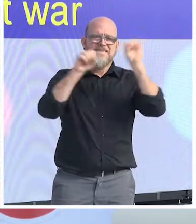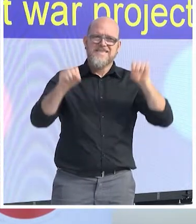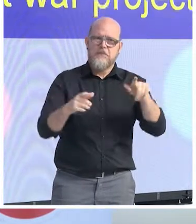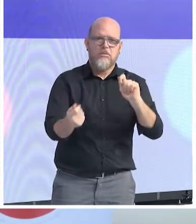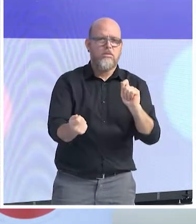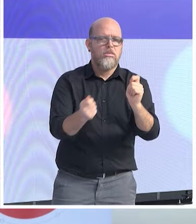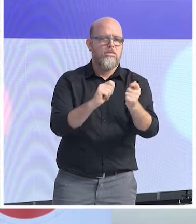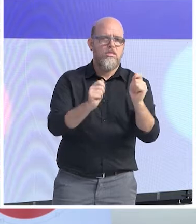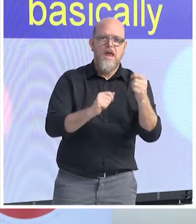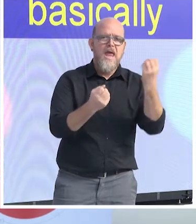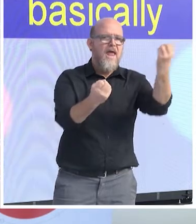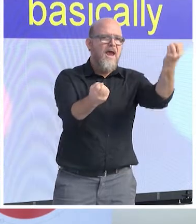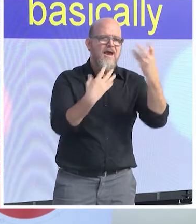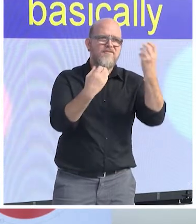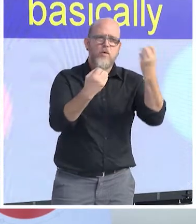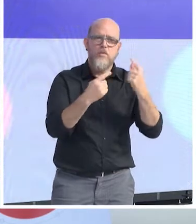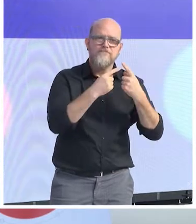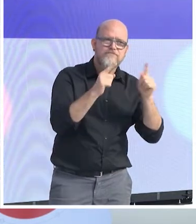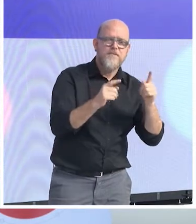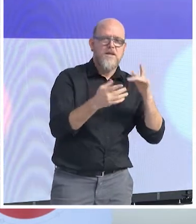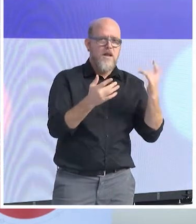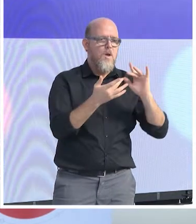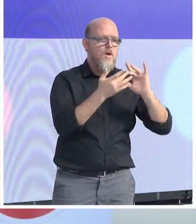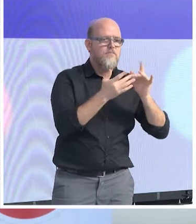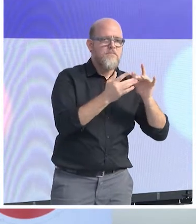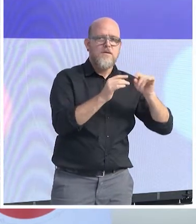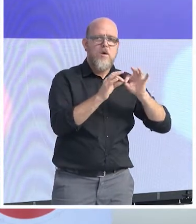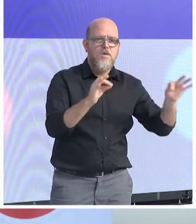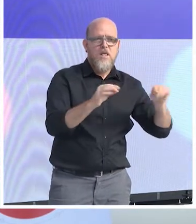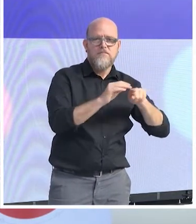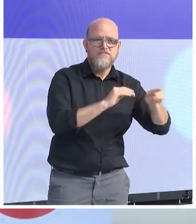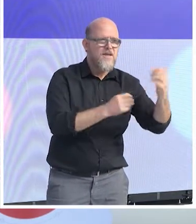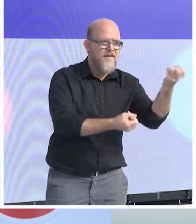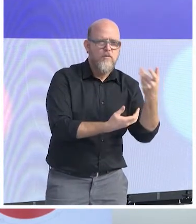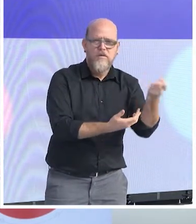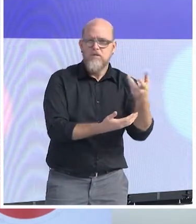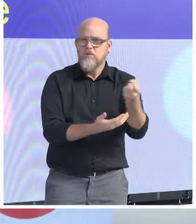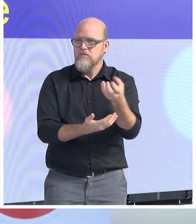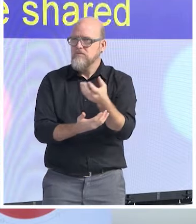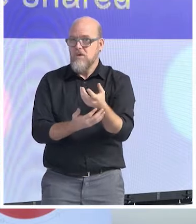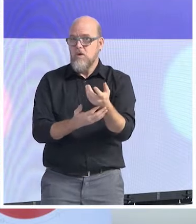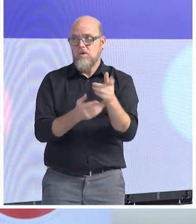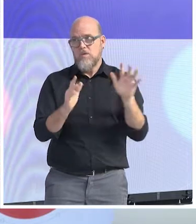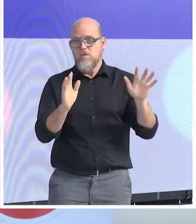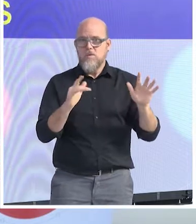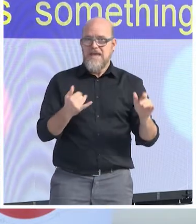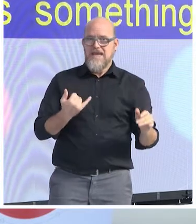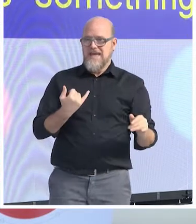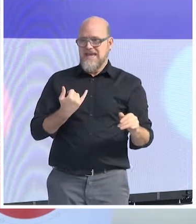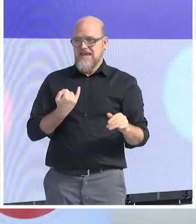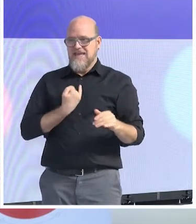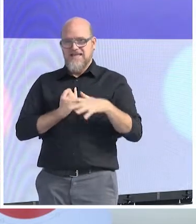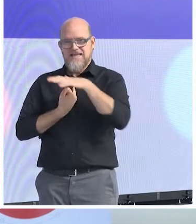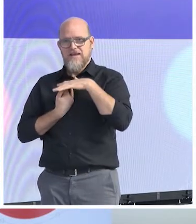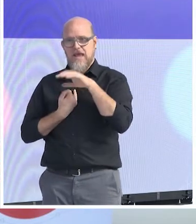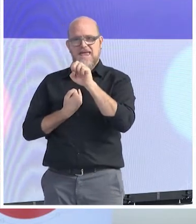basically to keep the identity of the Union basically on the shared memories of the war is something that cannot be taken for granted. Paradoxically